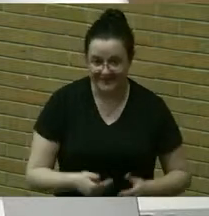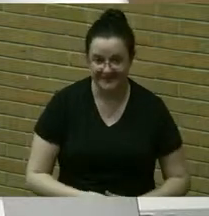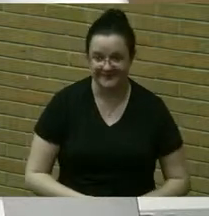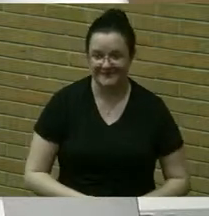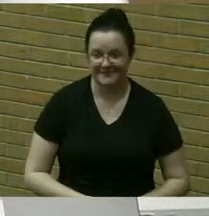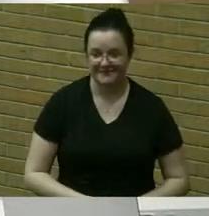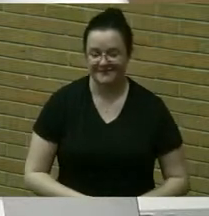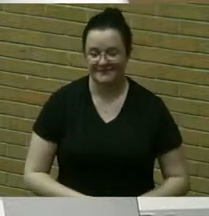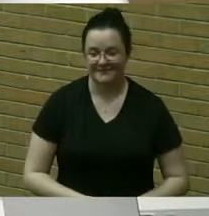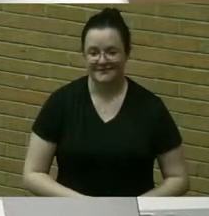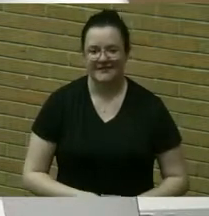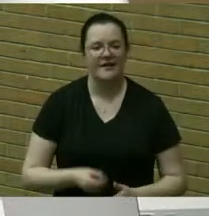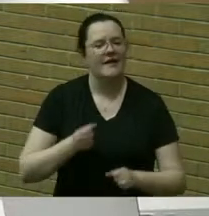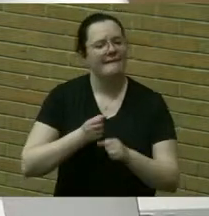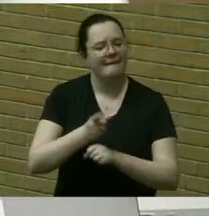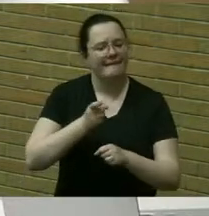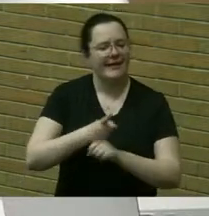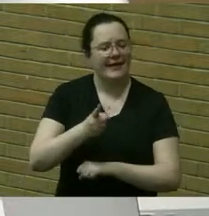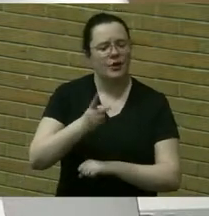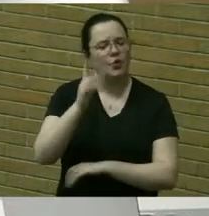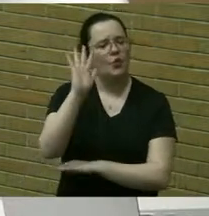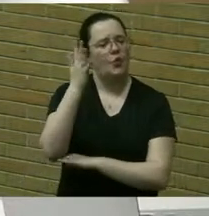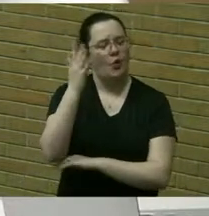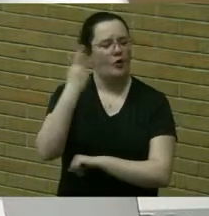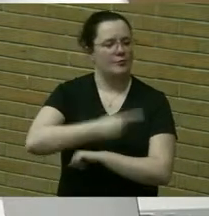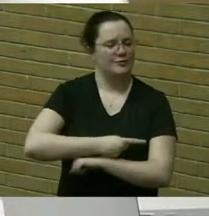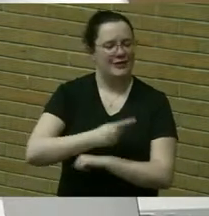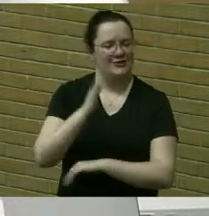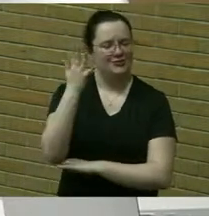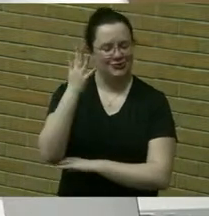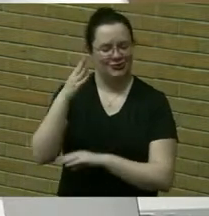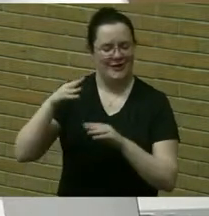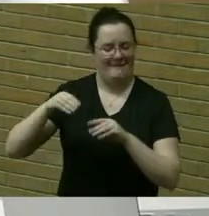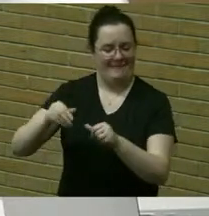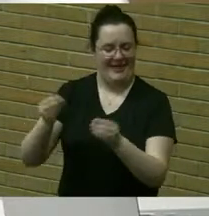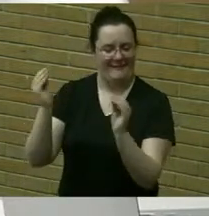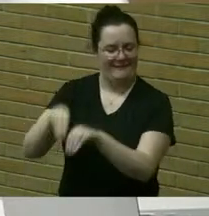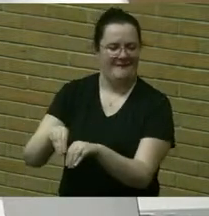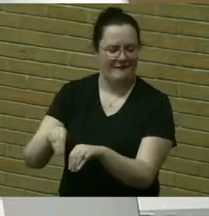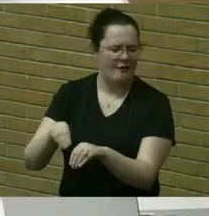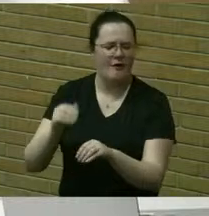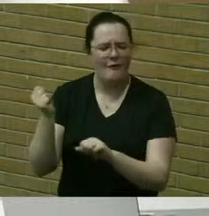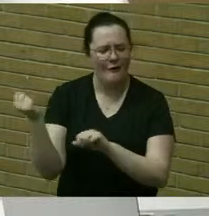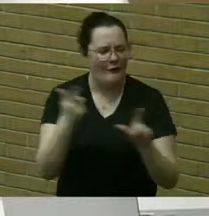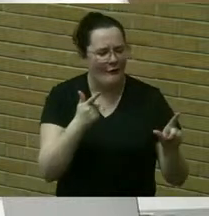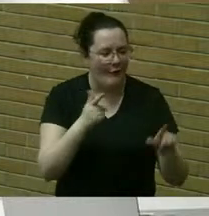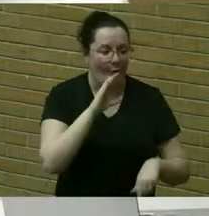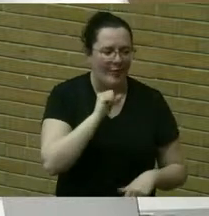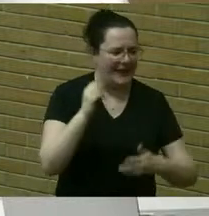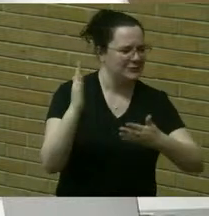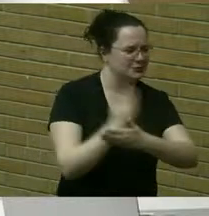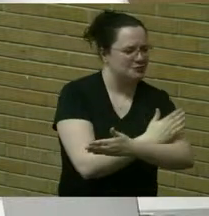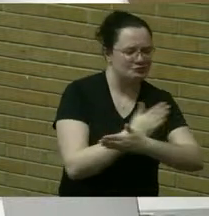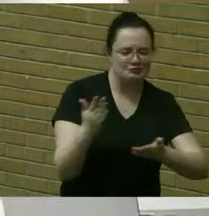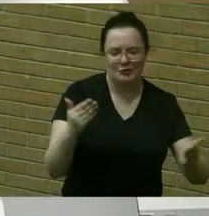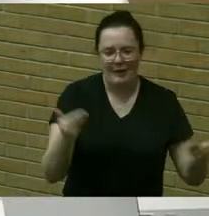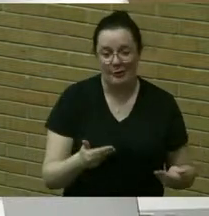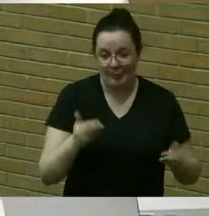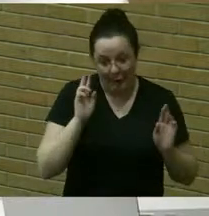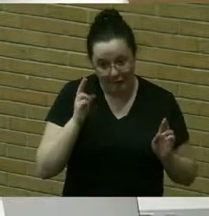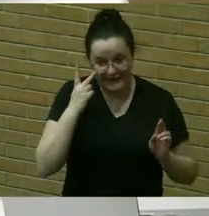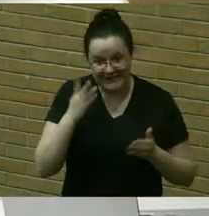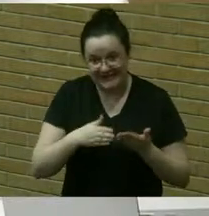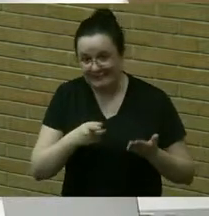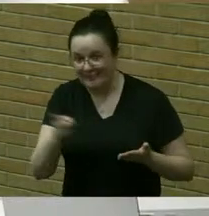annual arbor day tree planting event all ages are welcome we hope to see some of you boy scouts there but